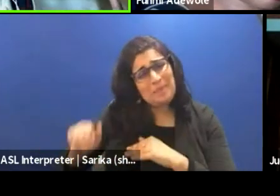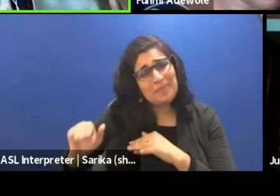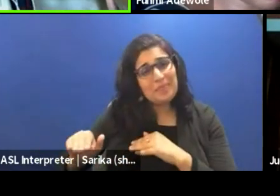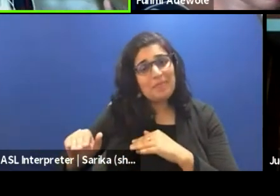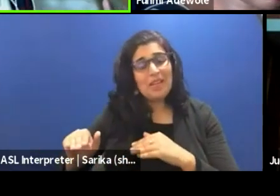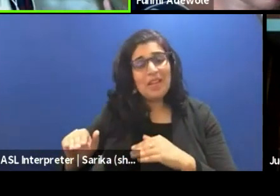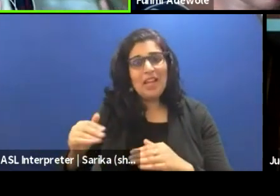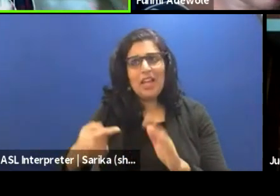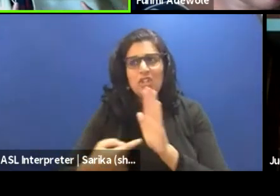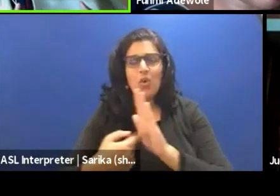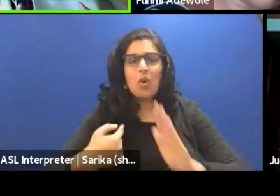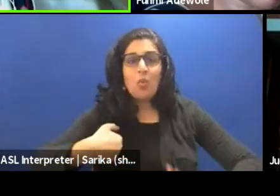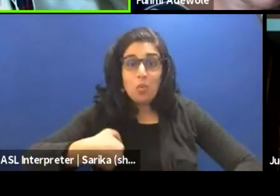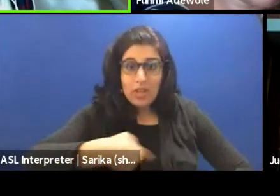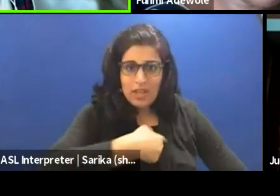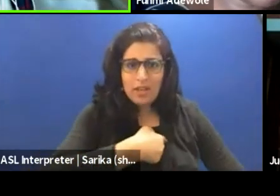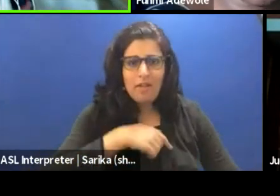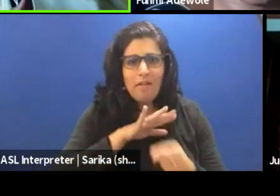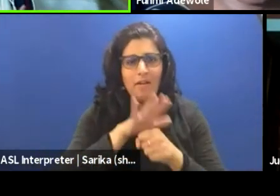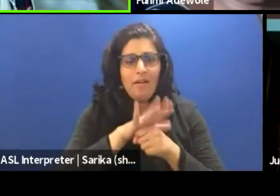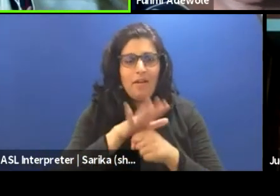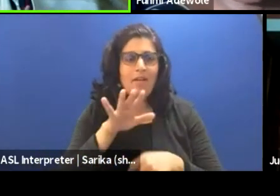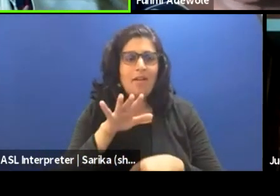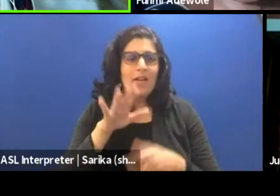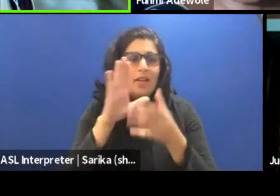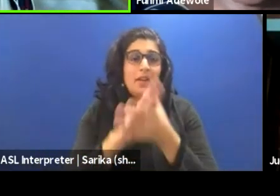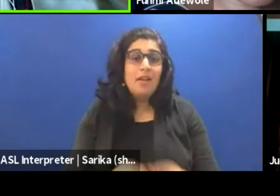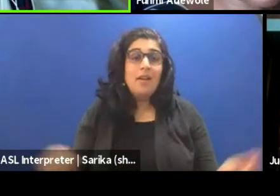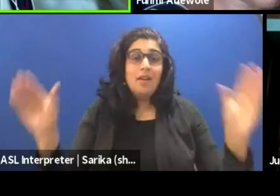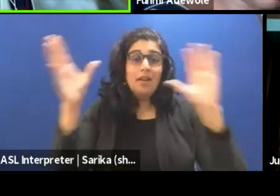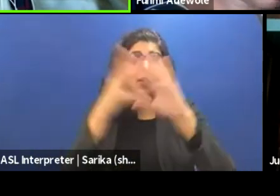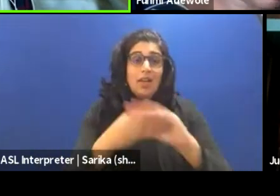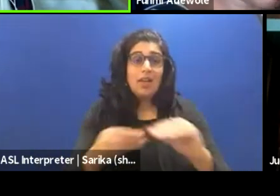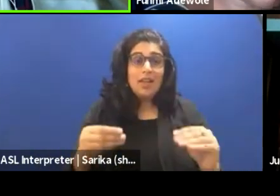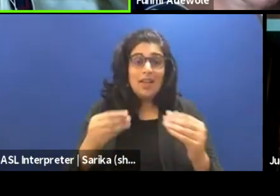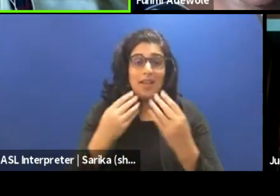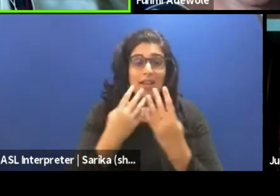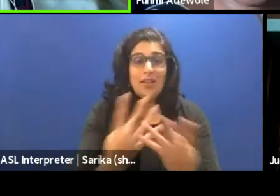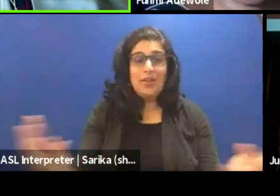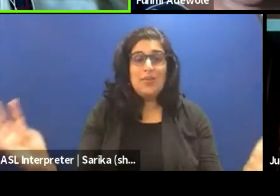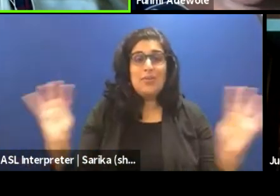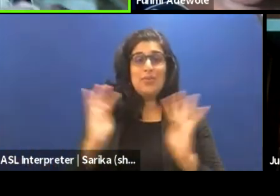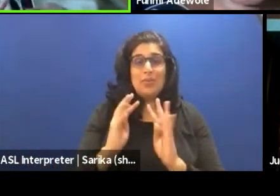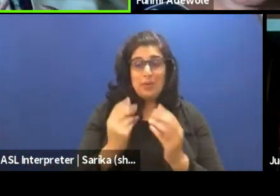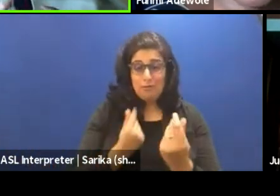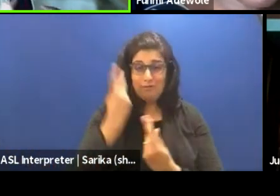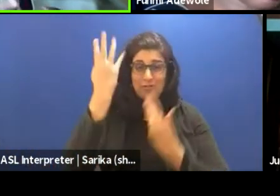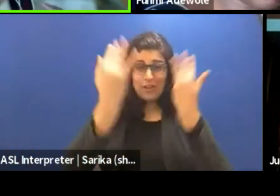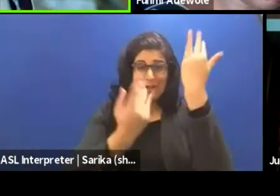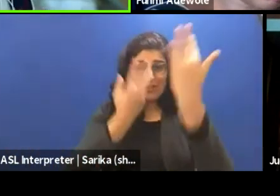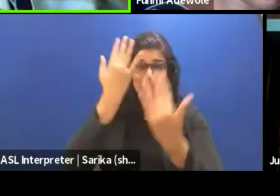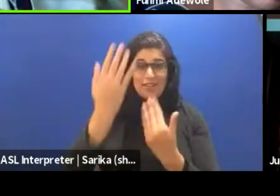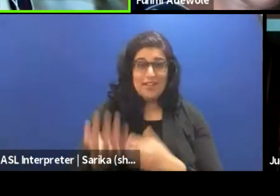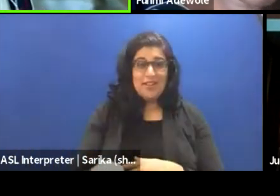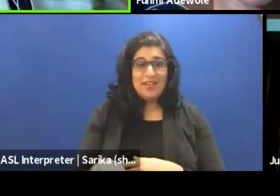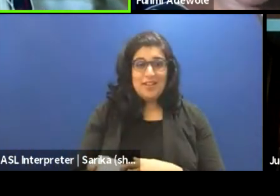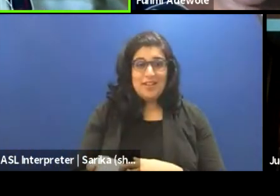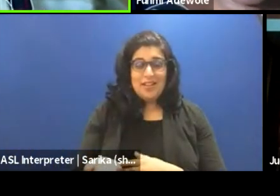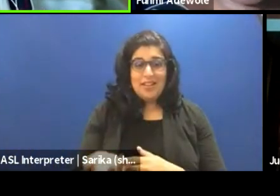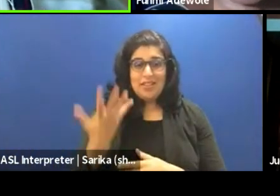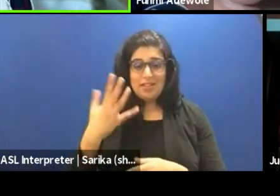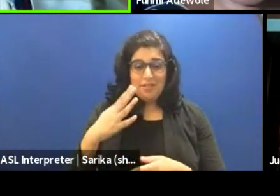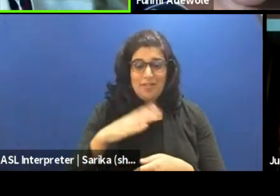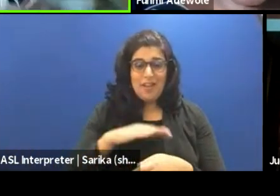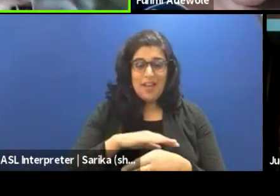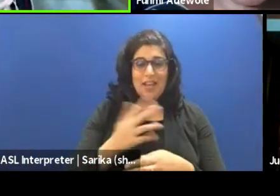are enough. We storytelling we do around the fire that has a five-act structure, a three-act